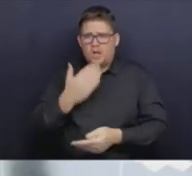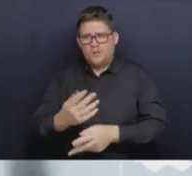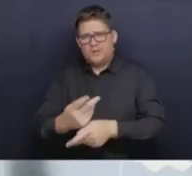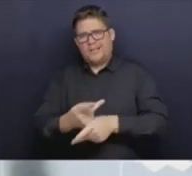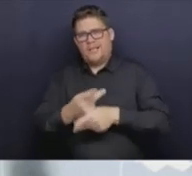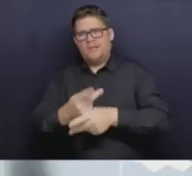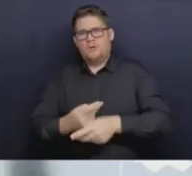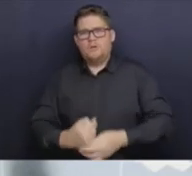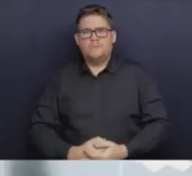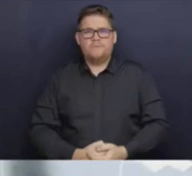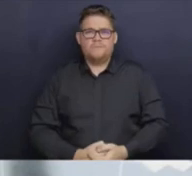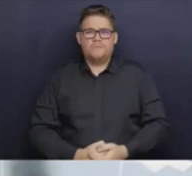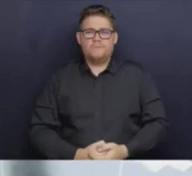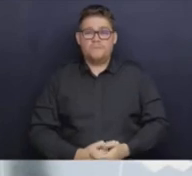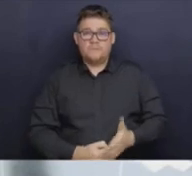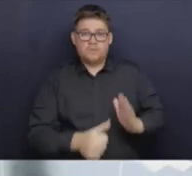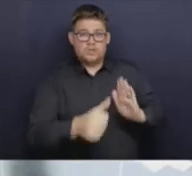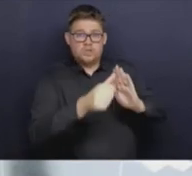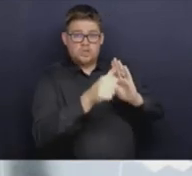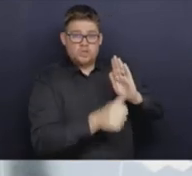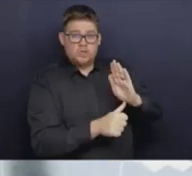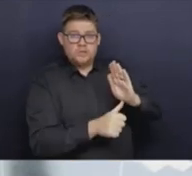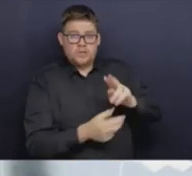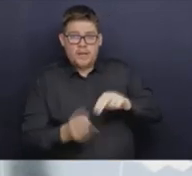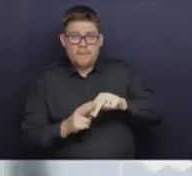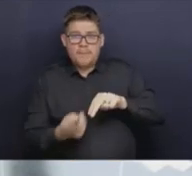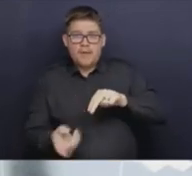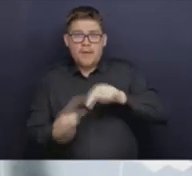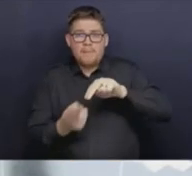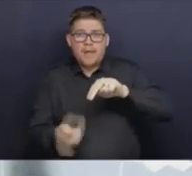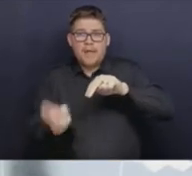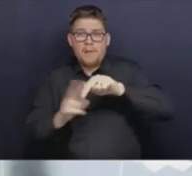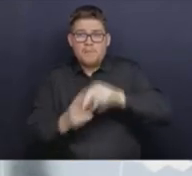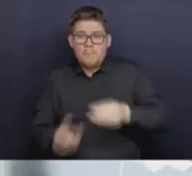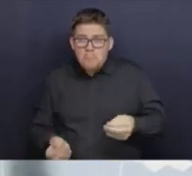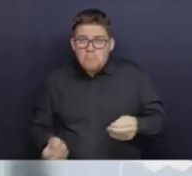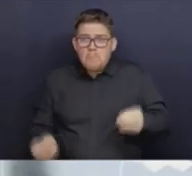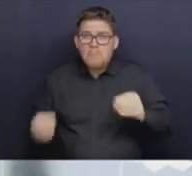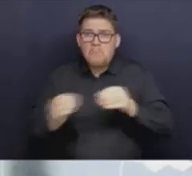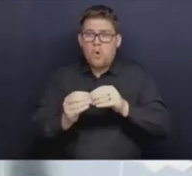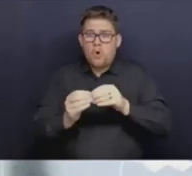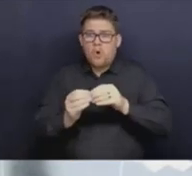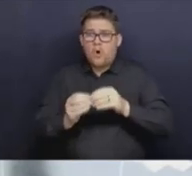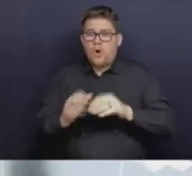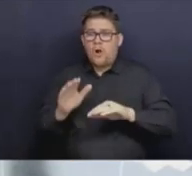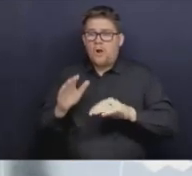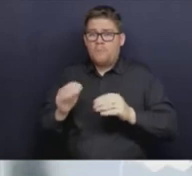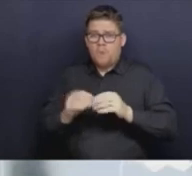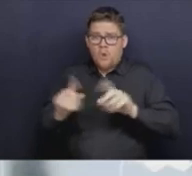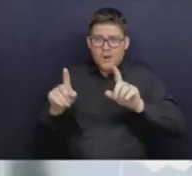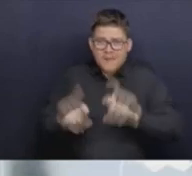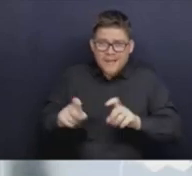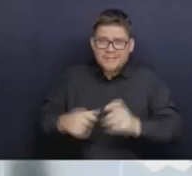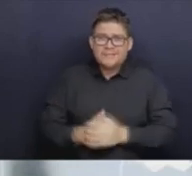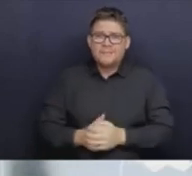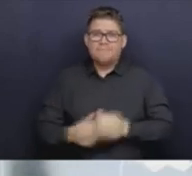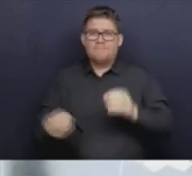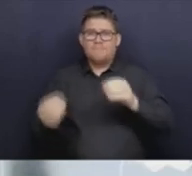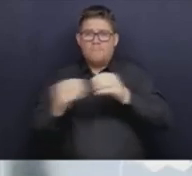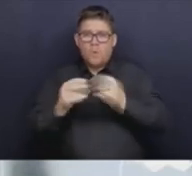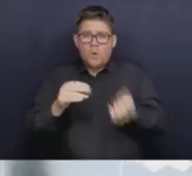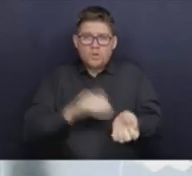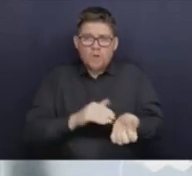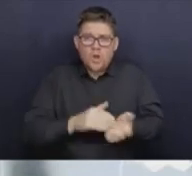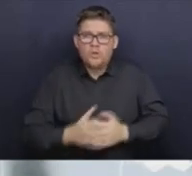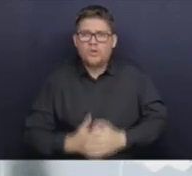more surgeries than ever before, I argue. Vastly more diagnostic tests, more primary care visits, treating more people in the hospital,